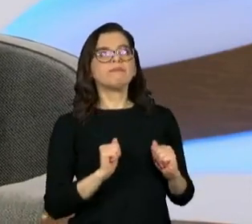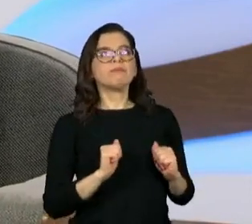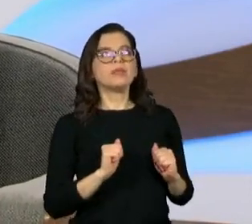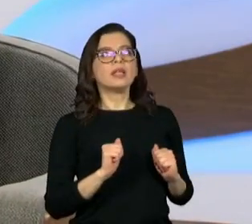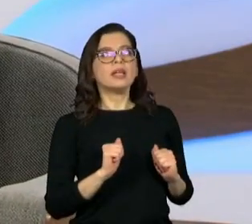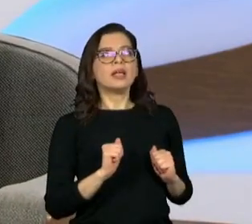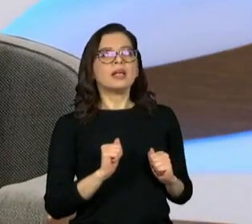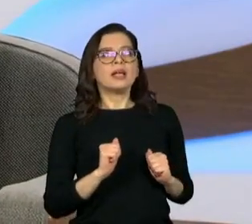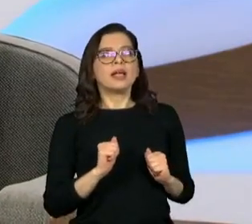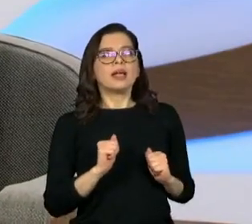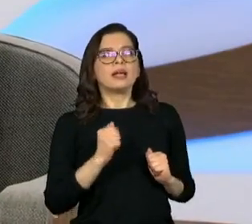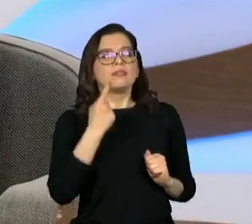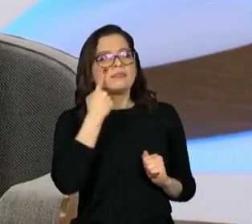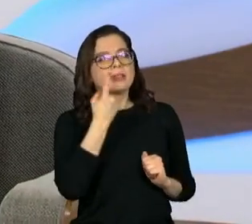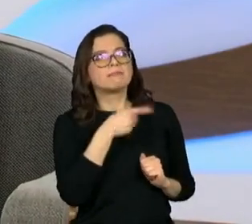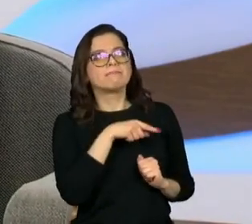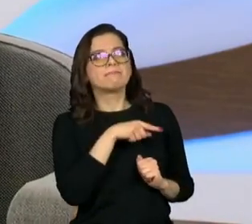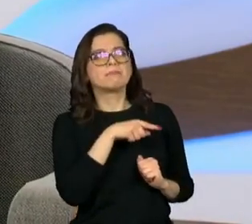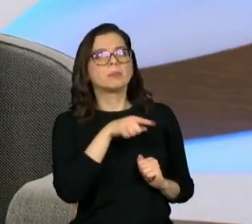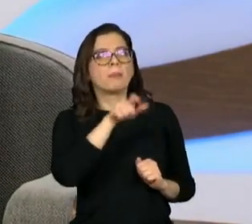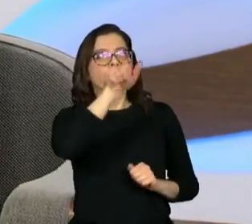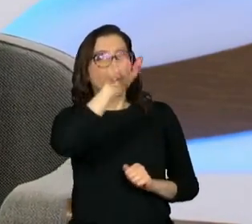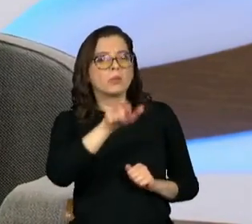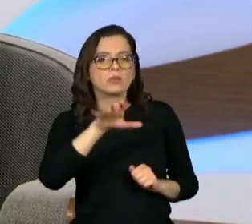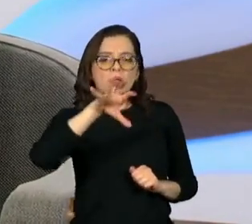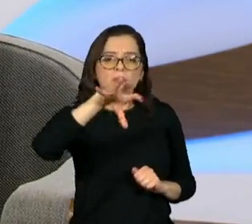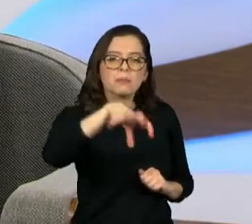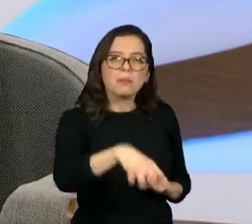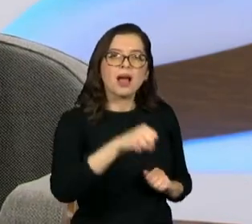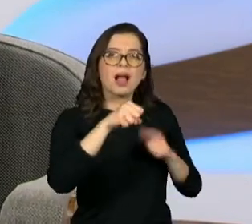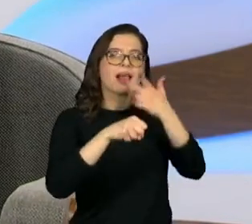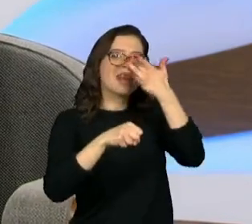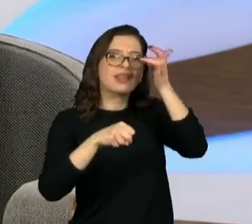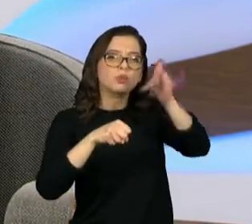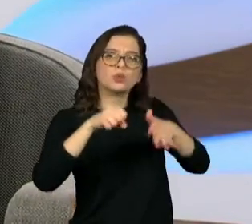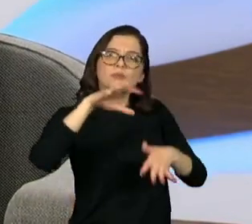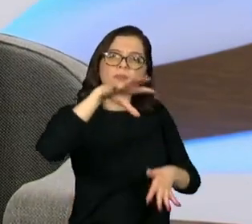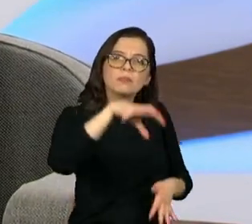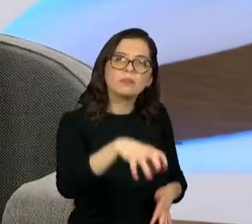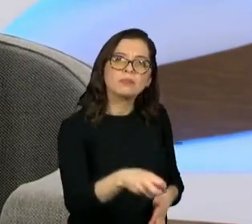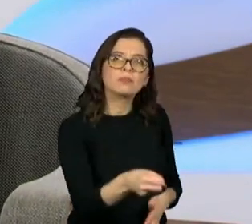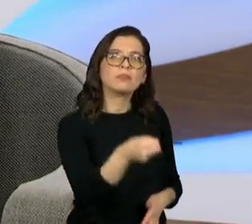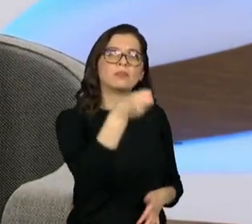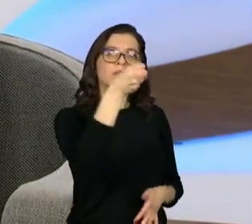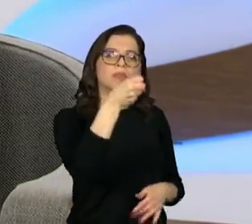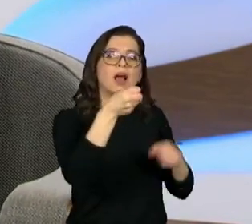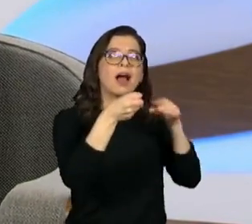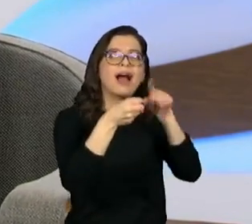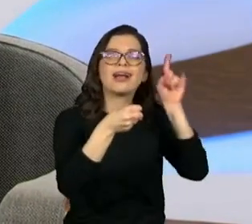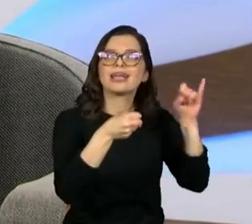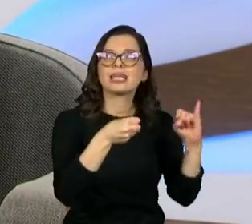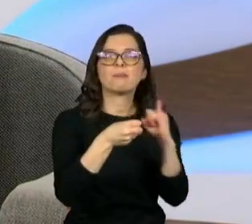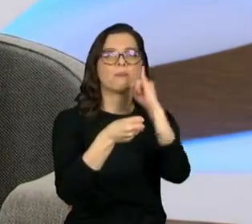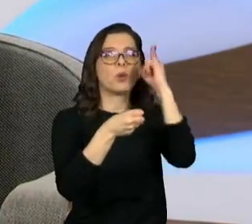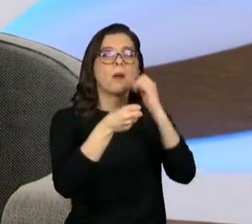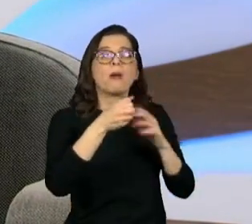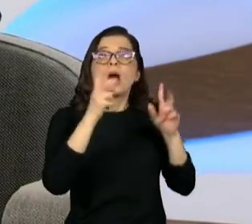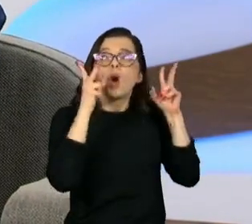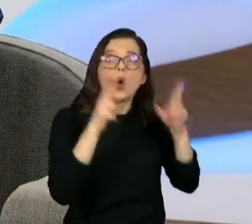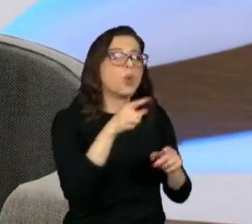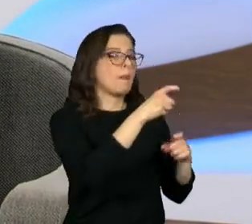in the final analysis, the person who picks up your garbage is as significant